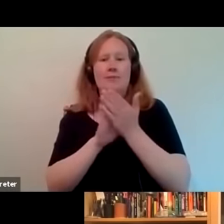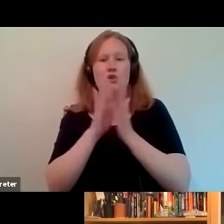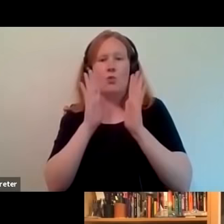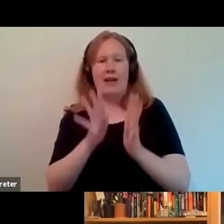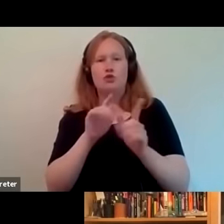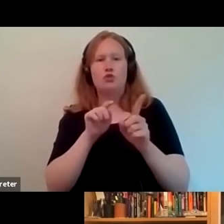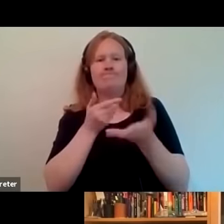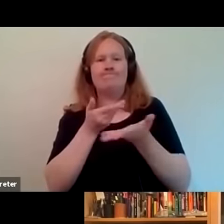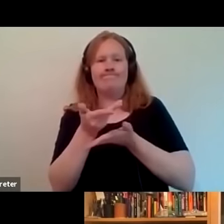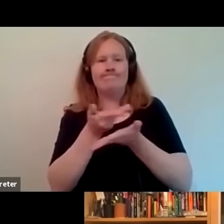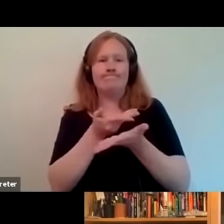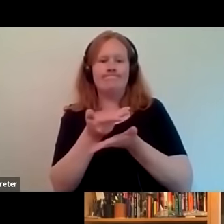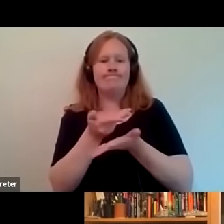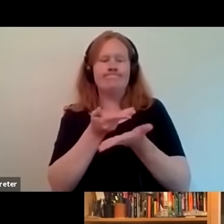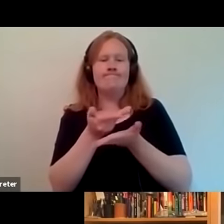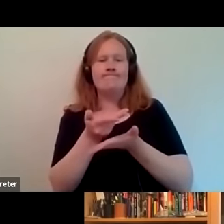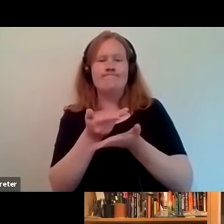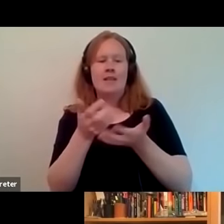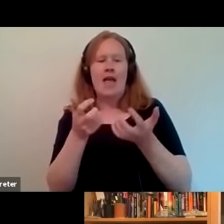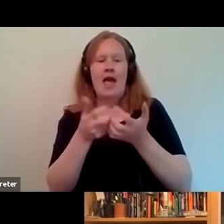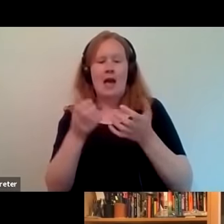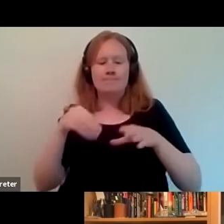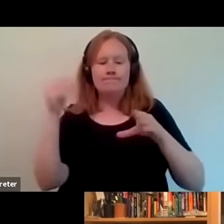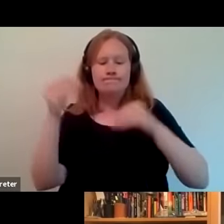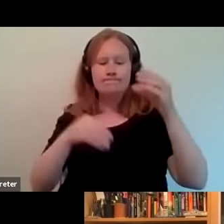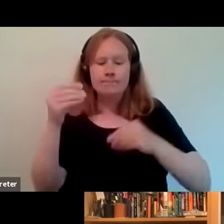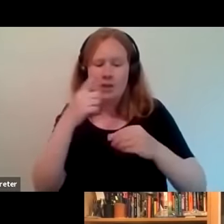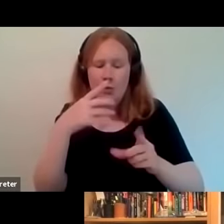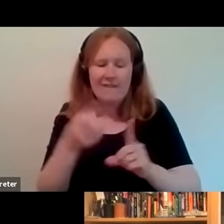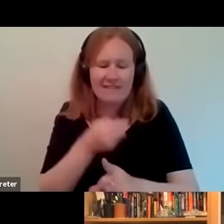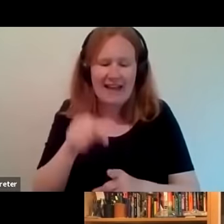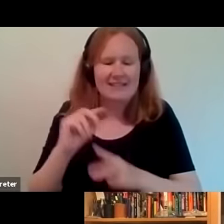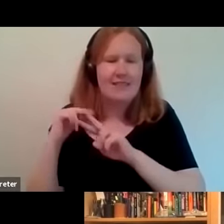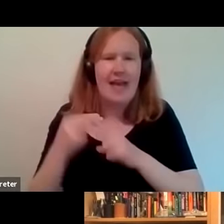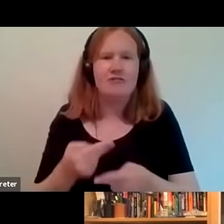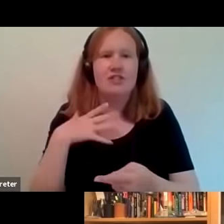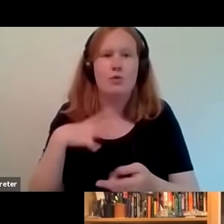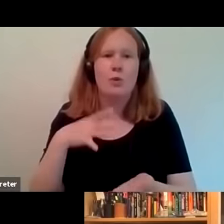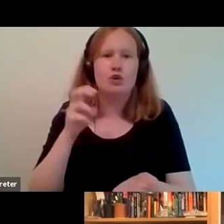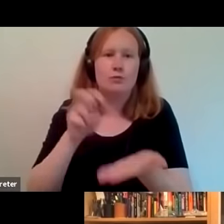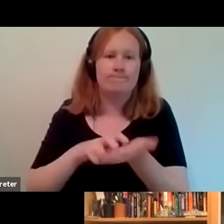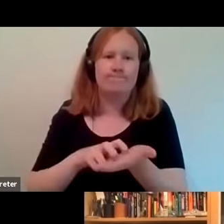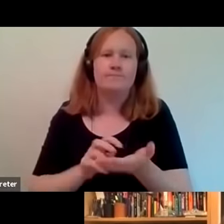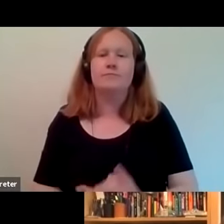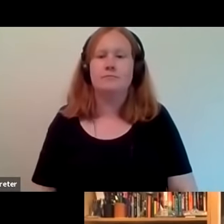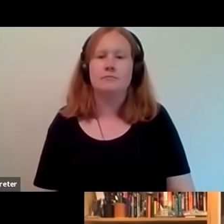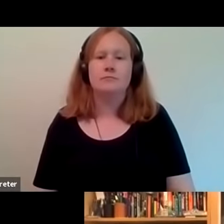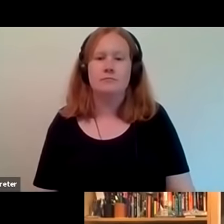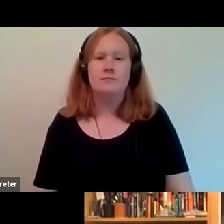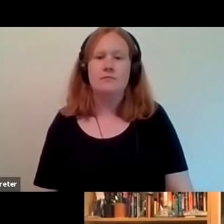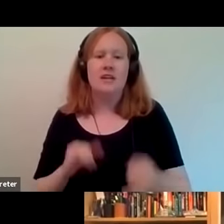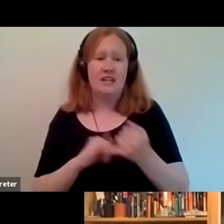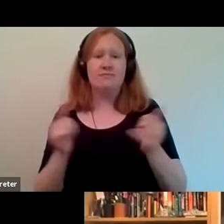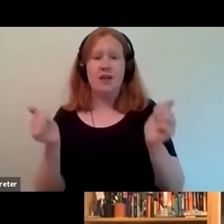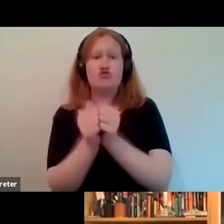negotiate that in order to get to the particular heritage that we're trying to profile i absolutely agree with